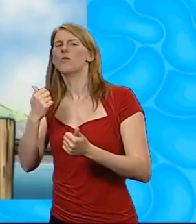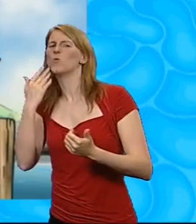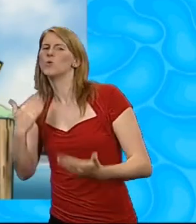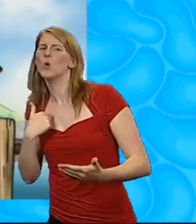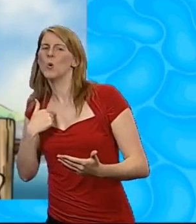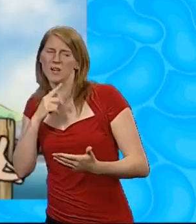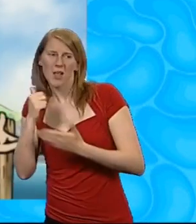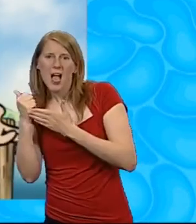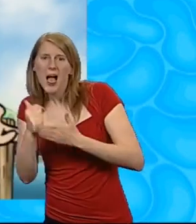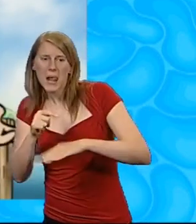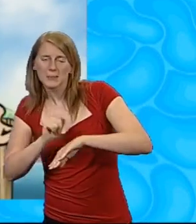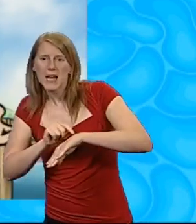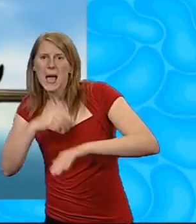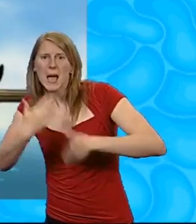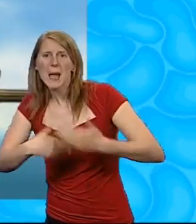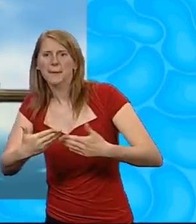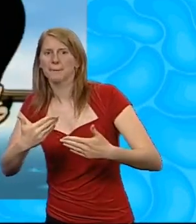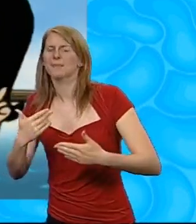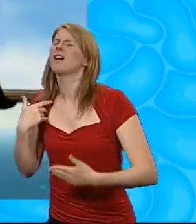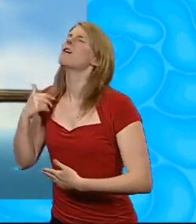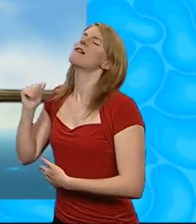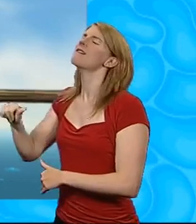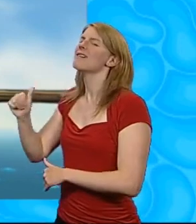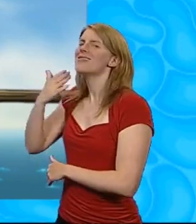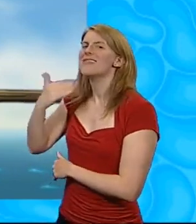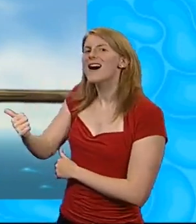It might help you to get back on schedule. Right.